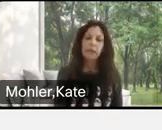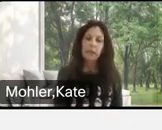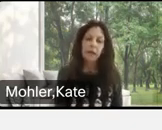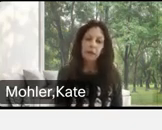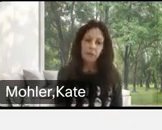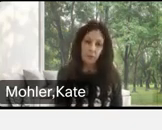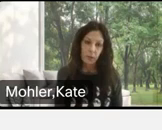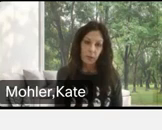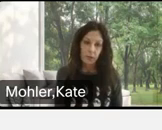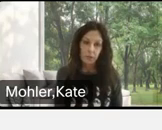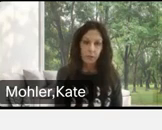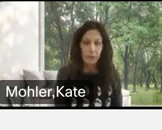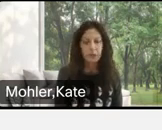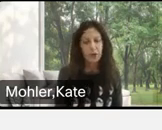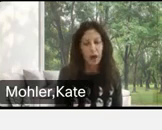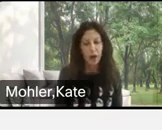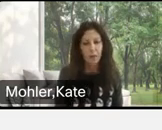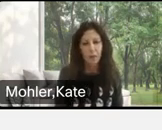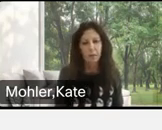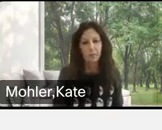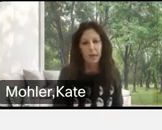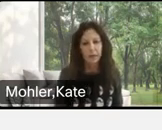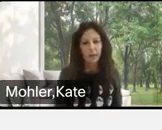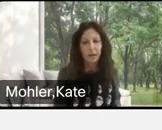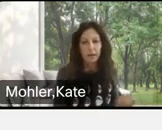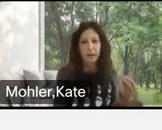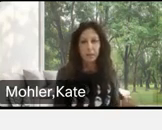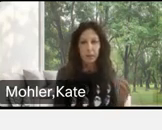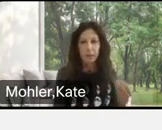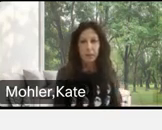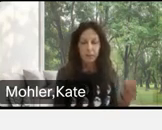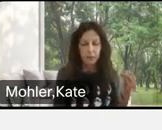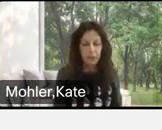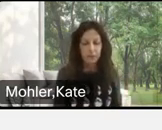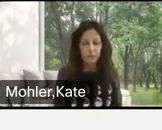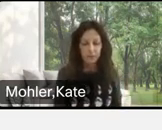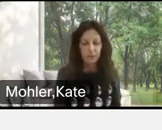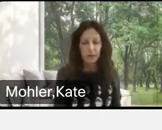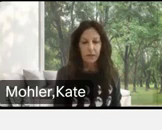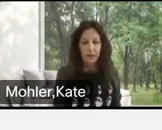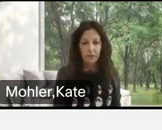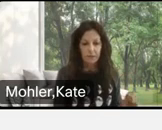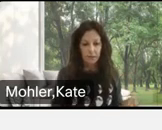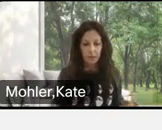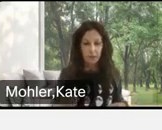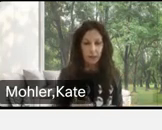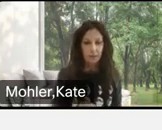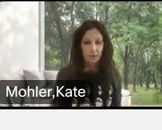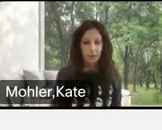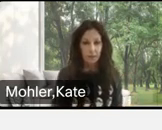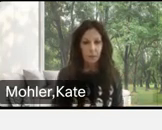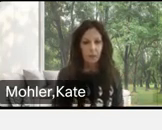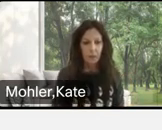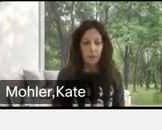taking care of me is a big job, and make, keeping me productive is, you know,